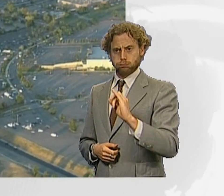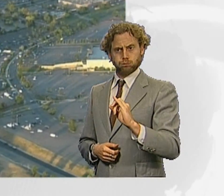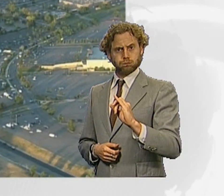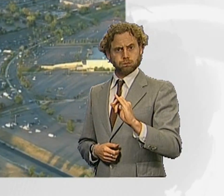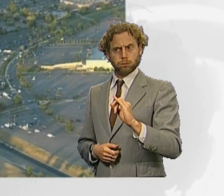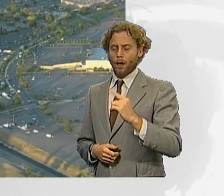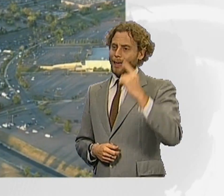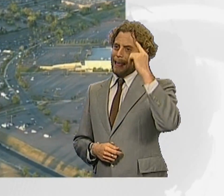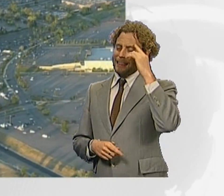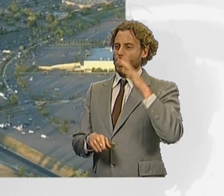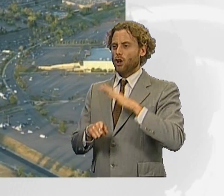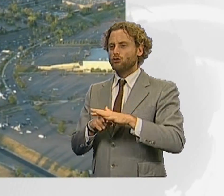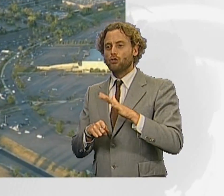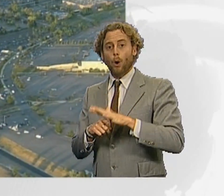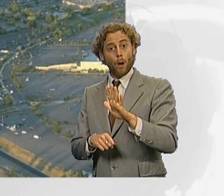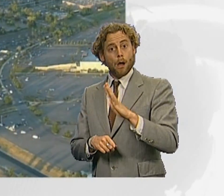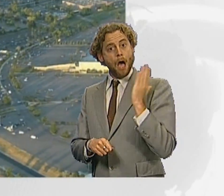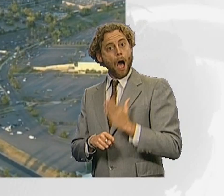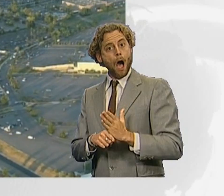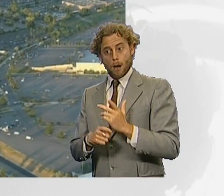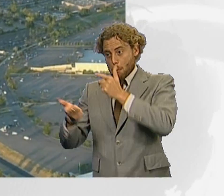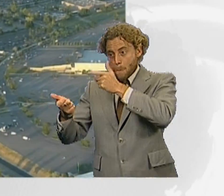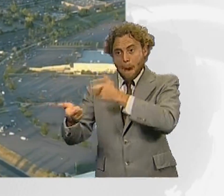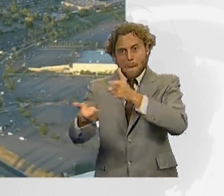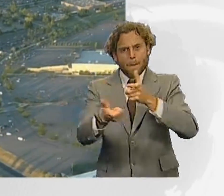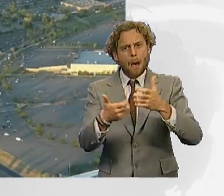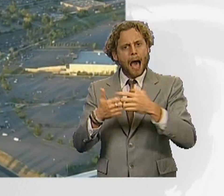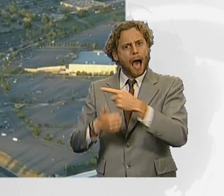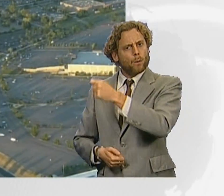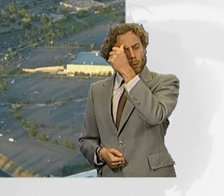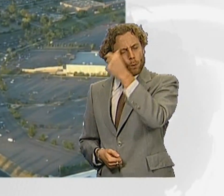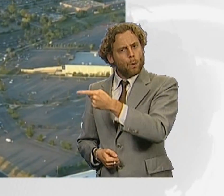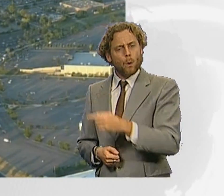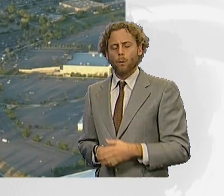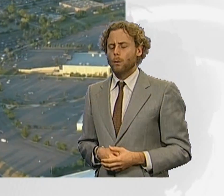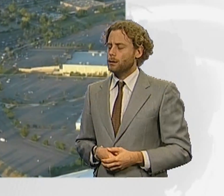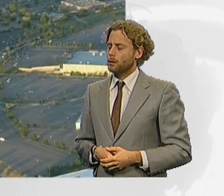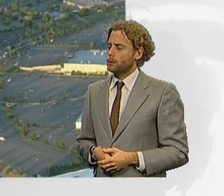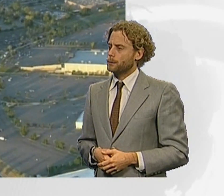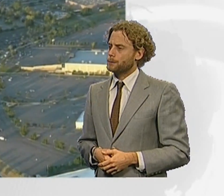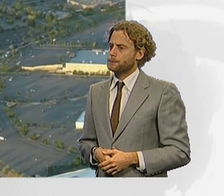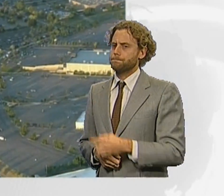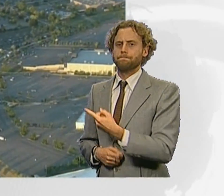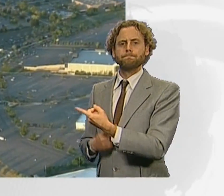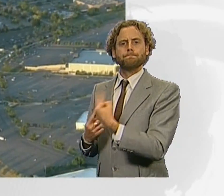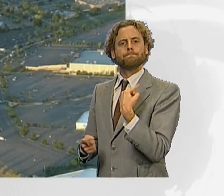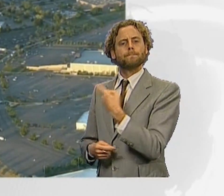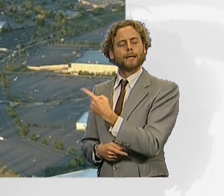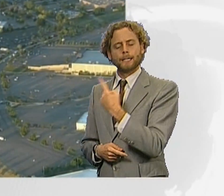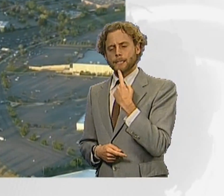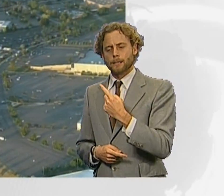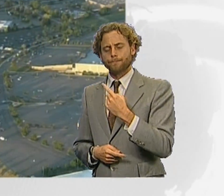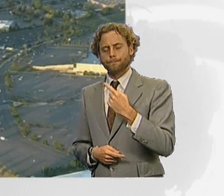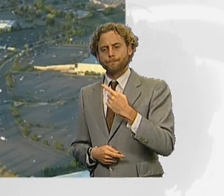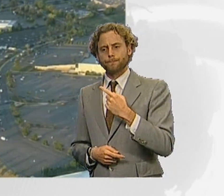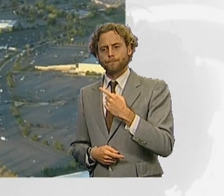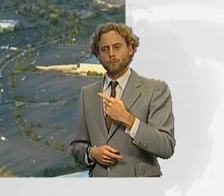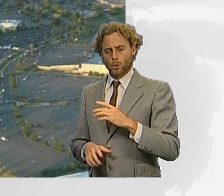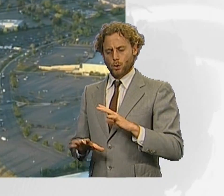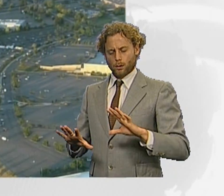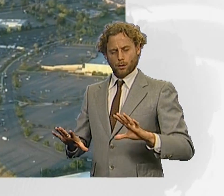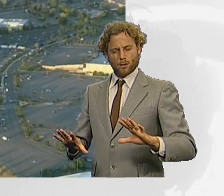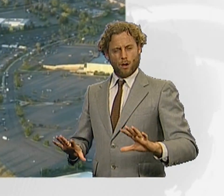of a stunt and that something terrible was actually happening? Once the smoke